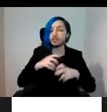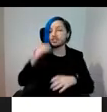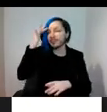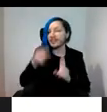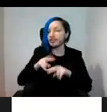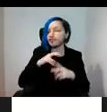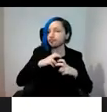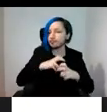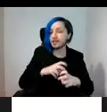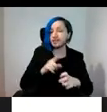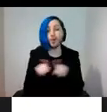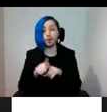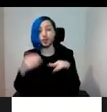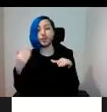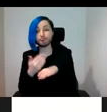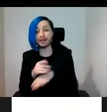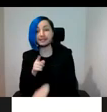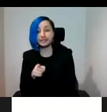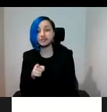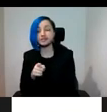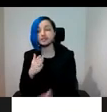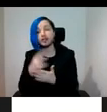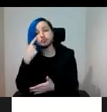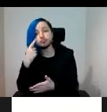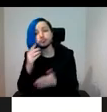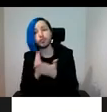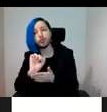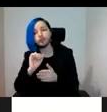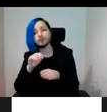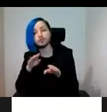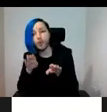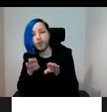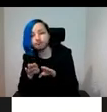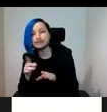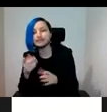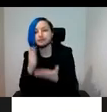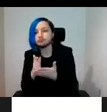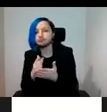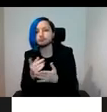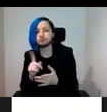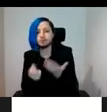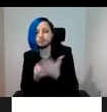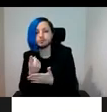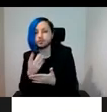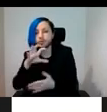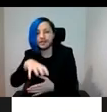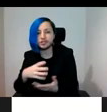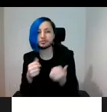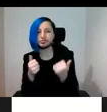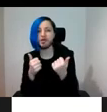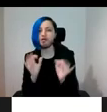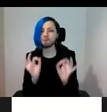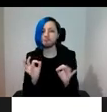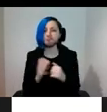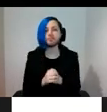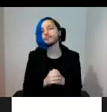but also on the practice, really looking through the practice at what's actually at stake in the institution. Now, I've been